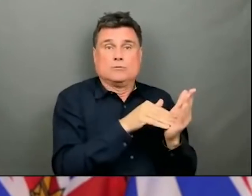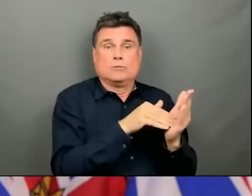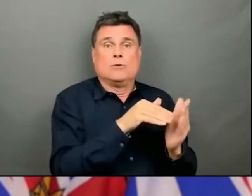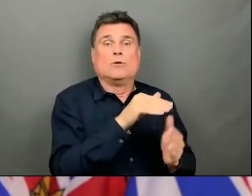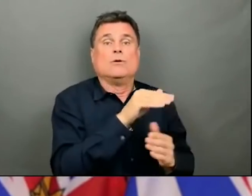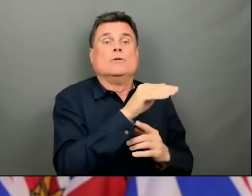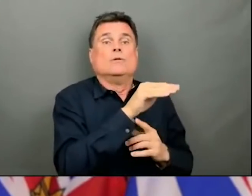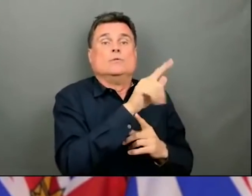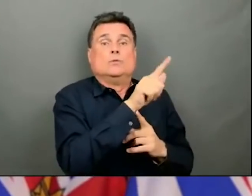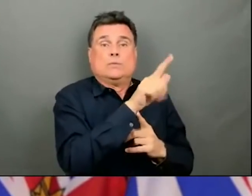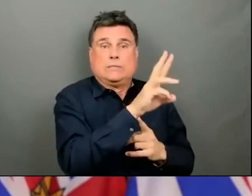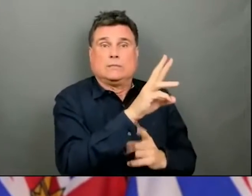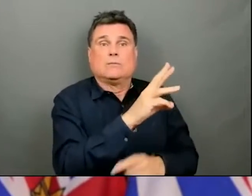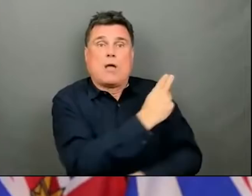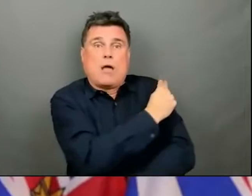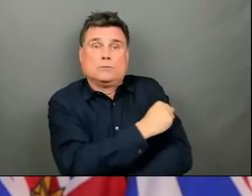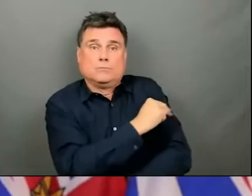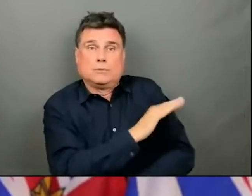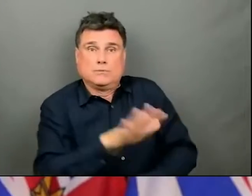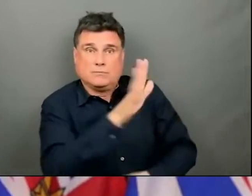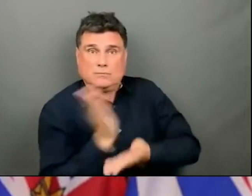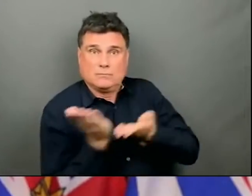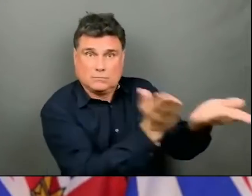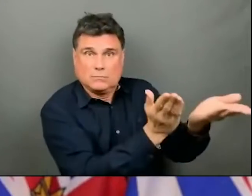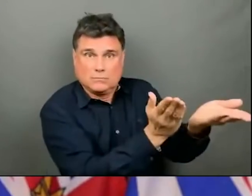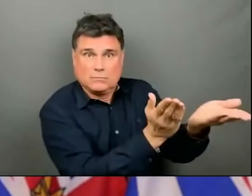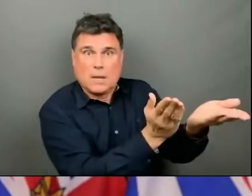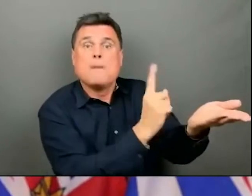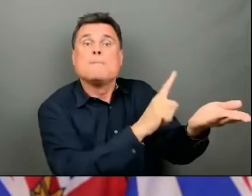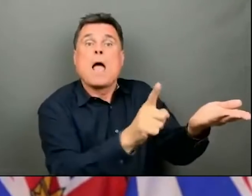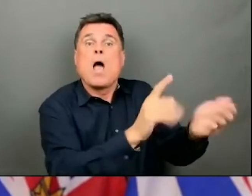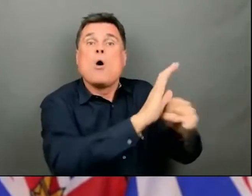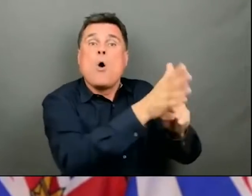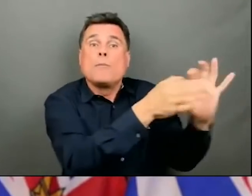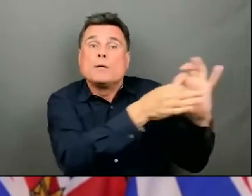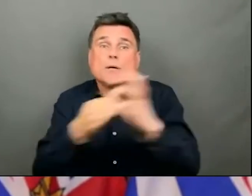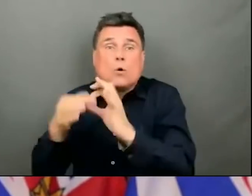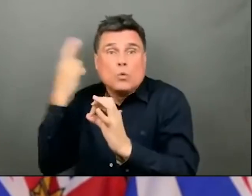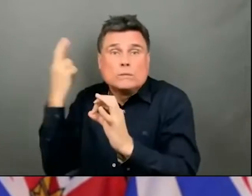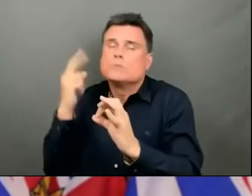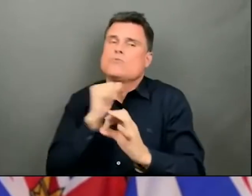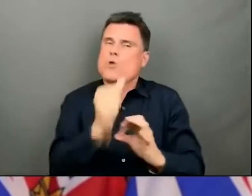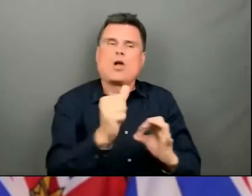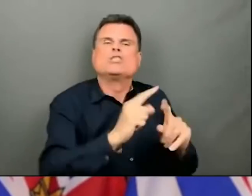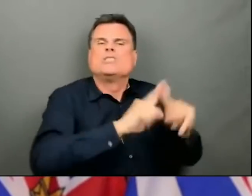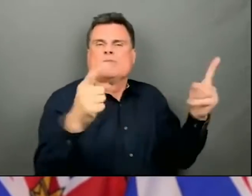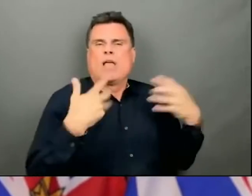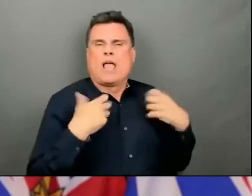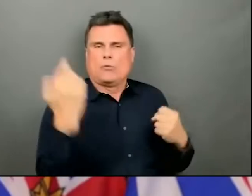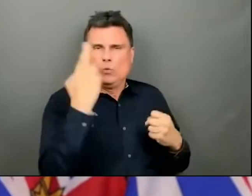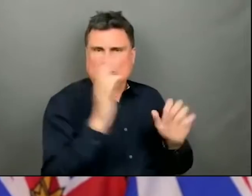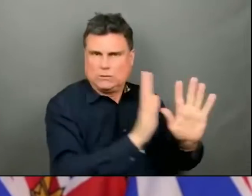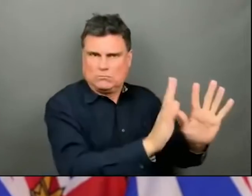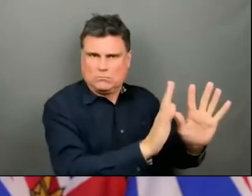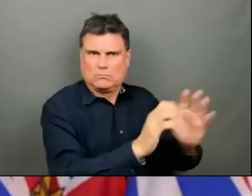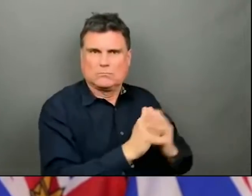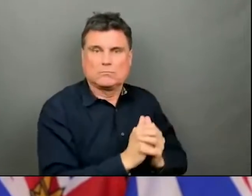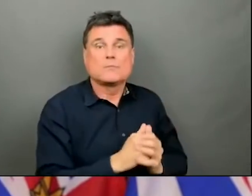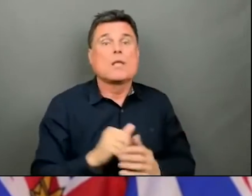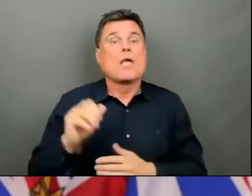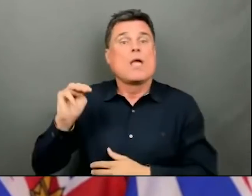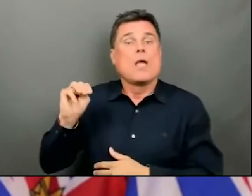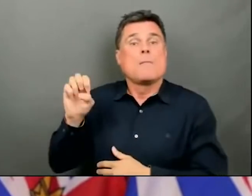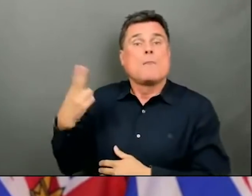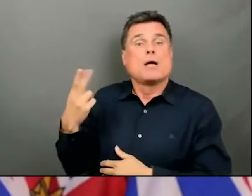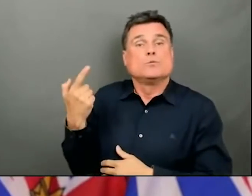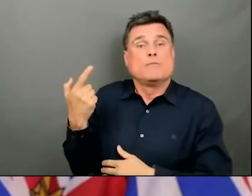hospital for non-COVID reasons. On March 21st, numbers were 303 for COVID